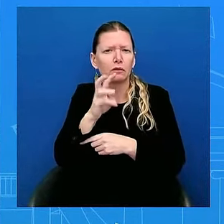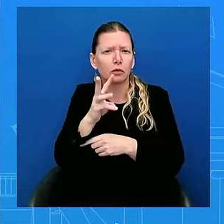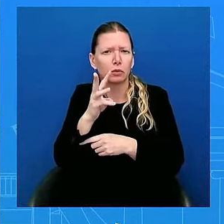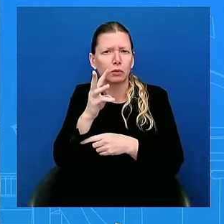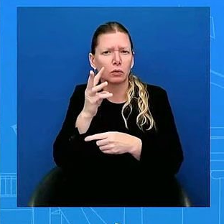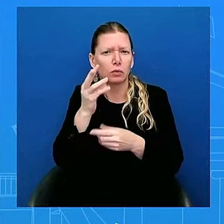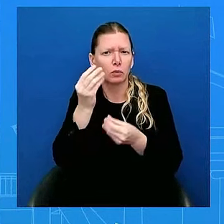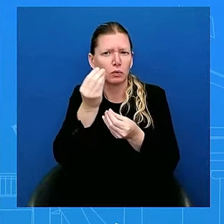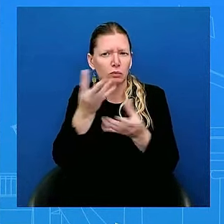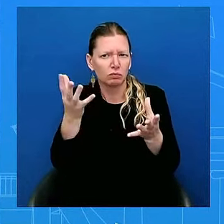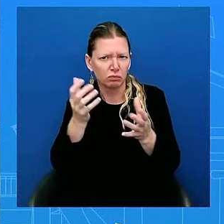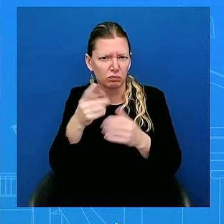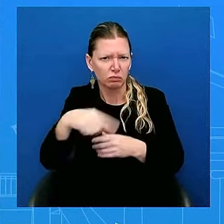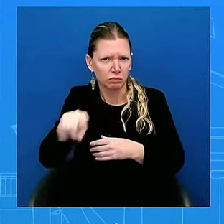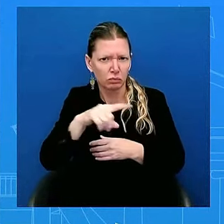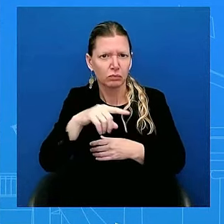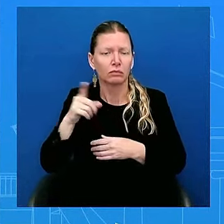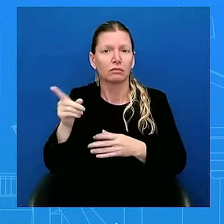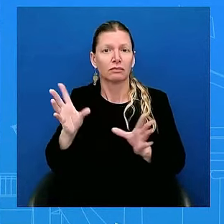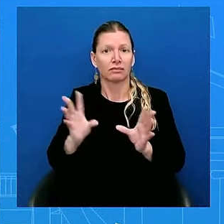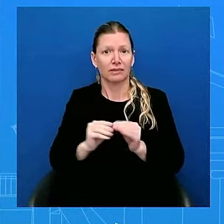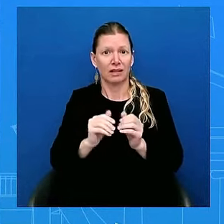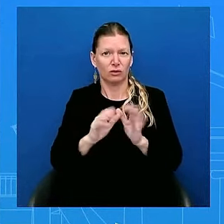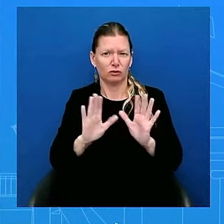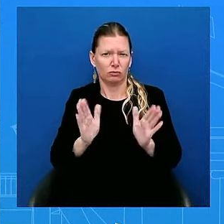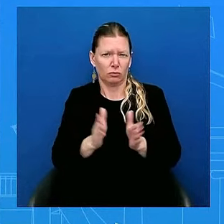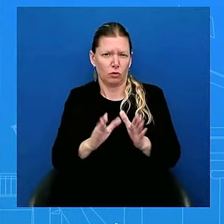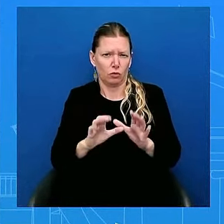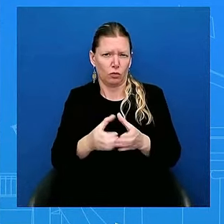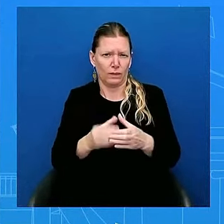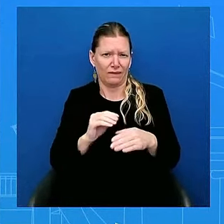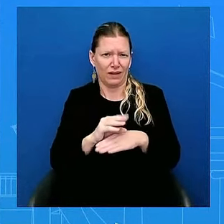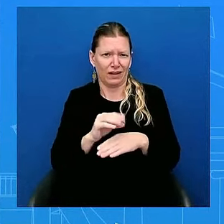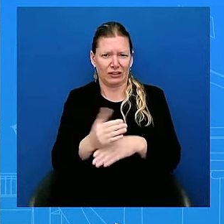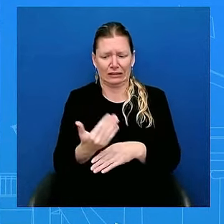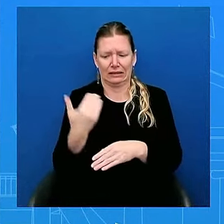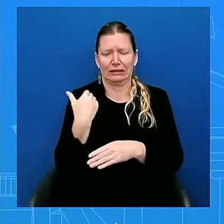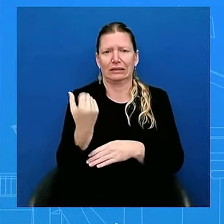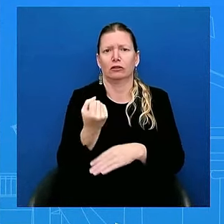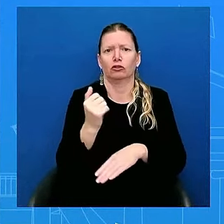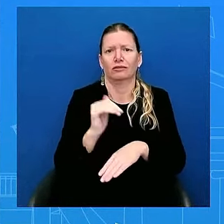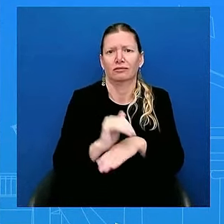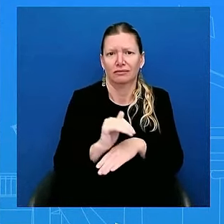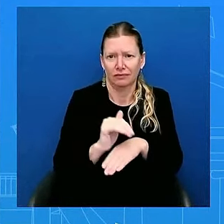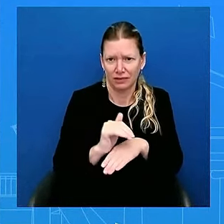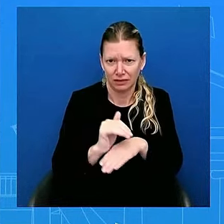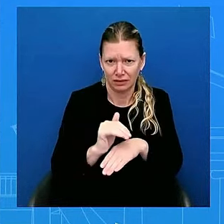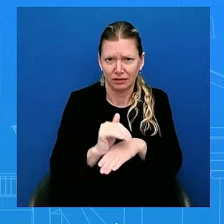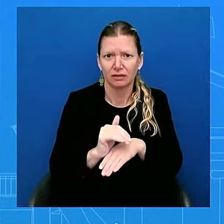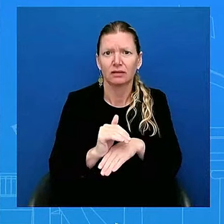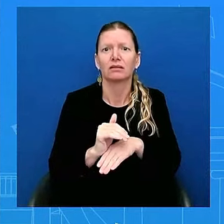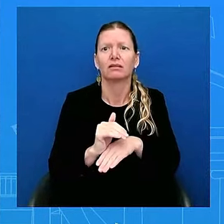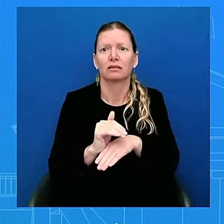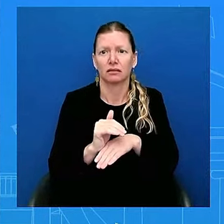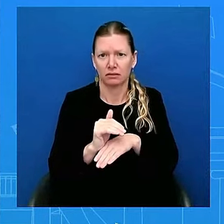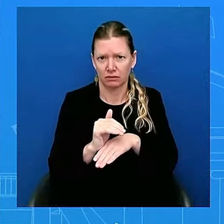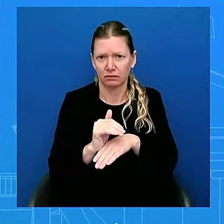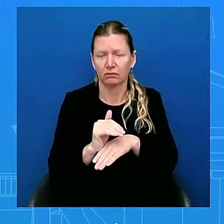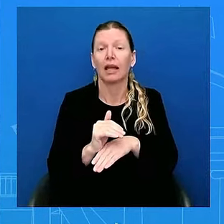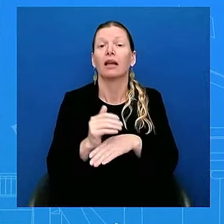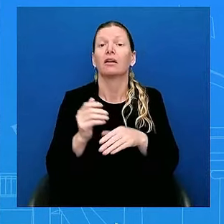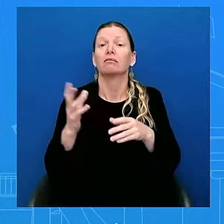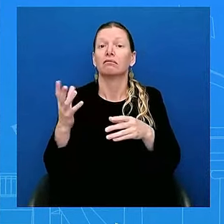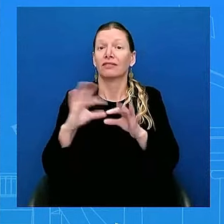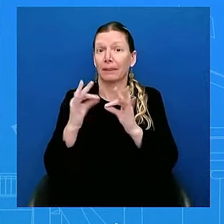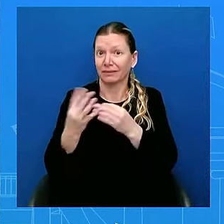on Saturday evening and with his family. And was